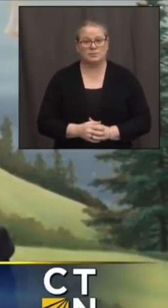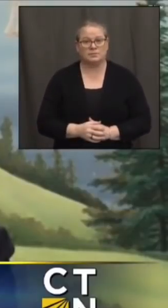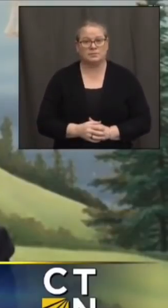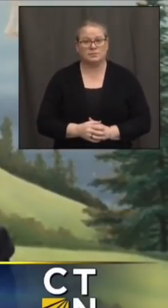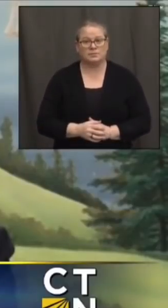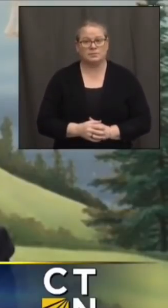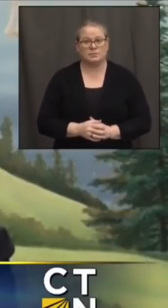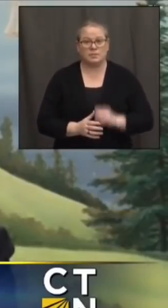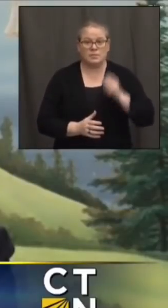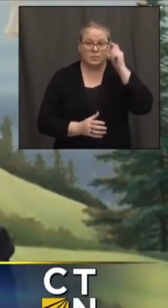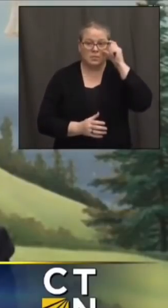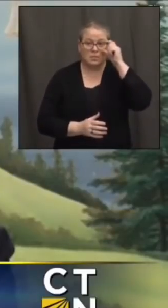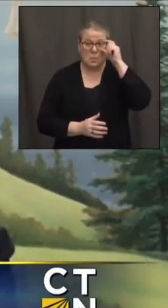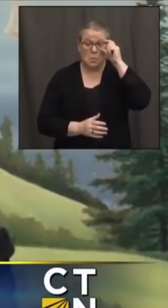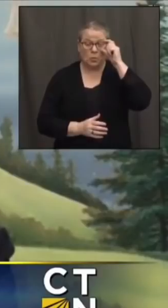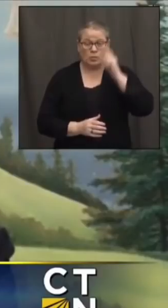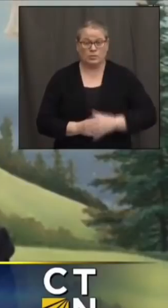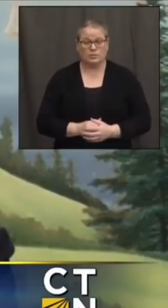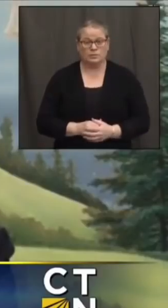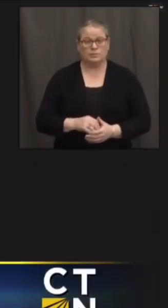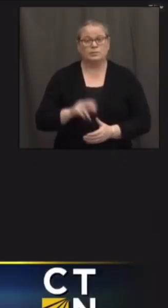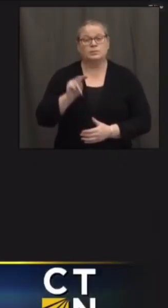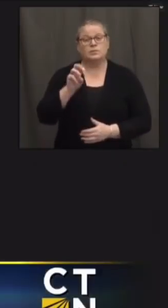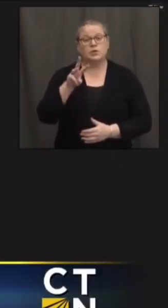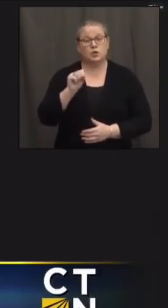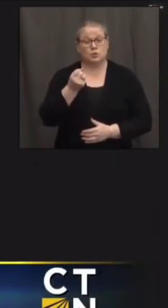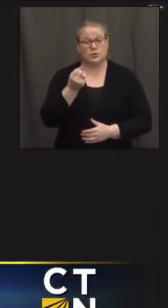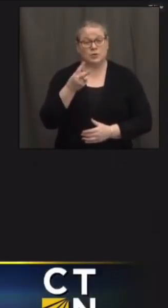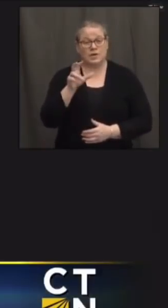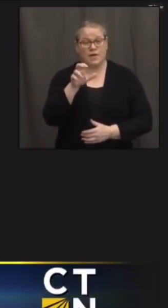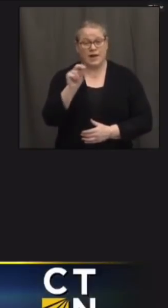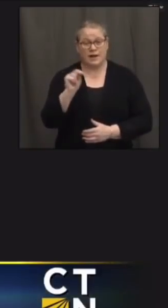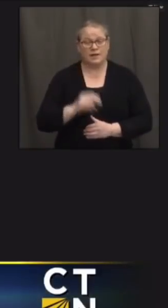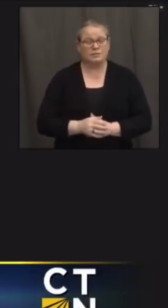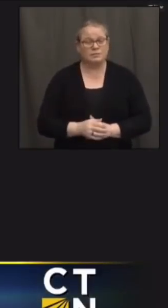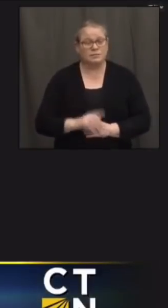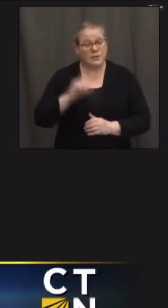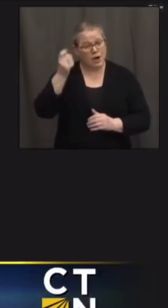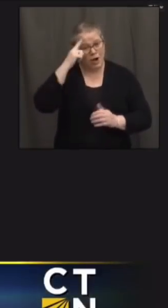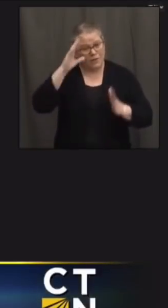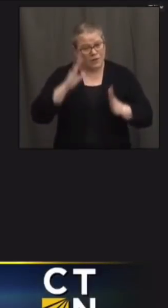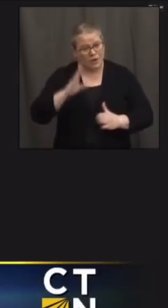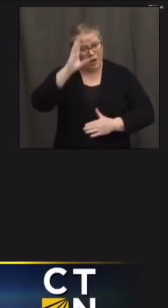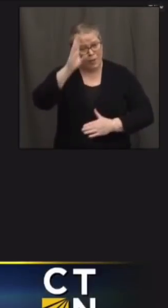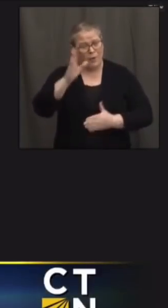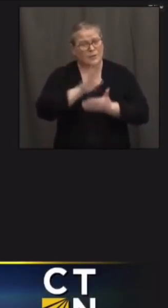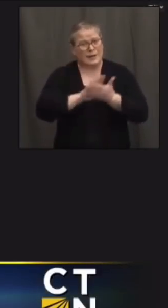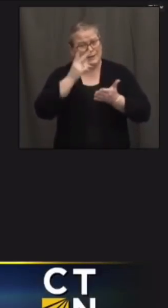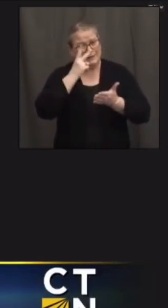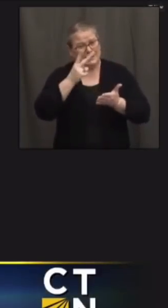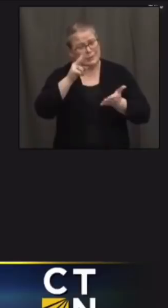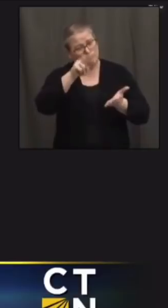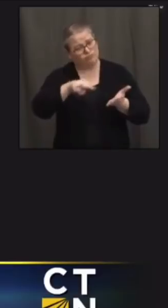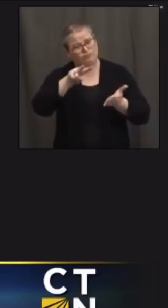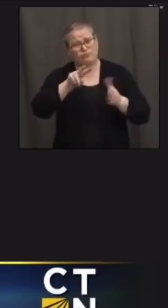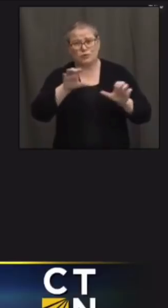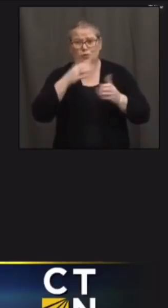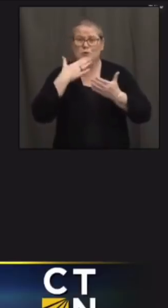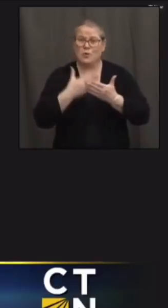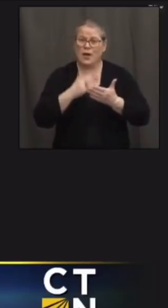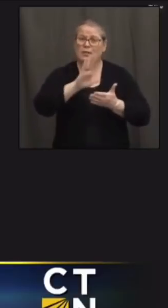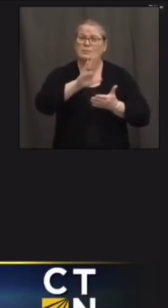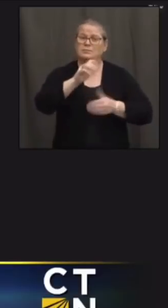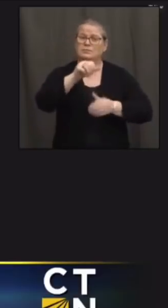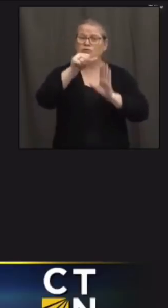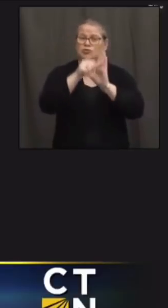12 connecticut hi governor good to see that you're doing well with your hip surgery uh first of all